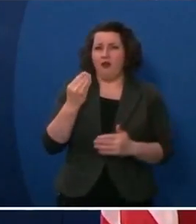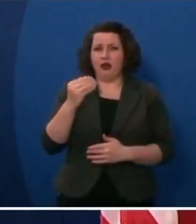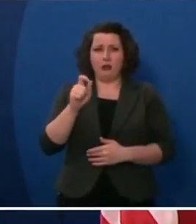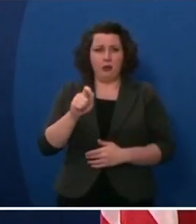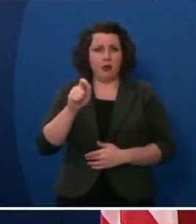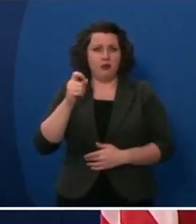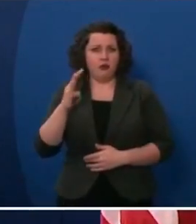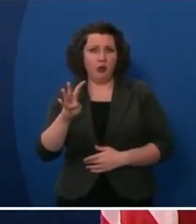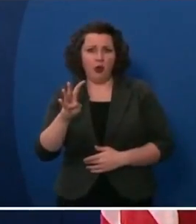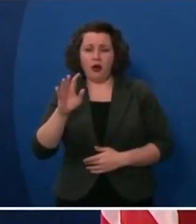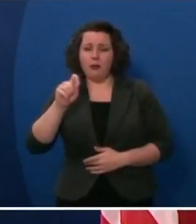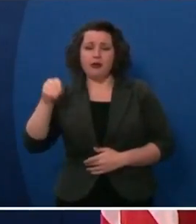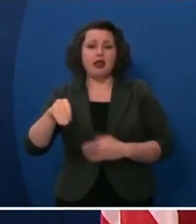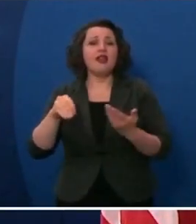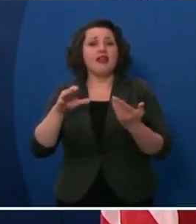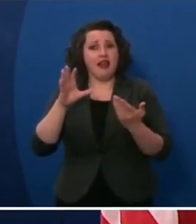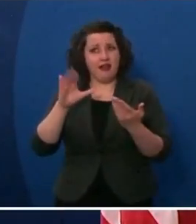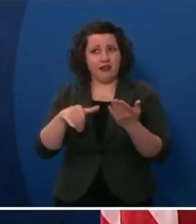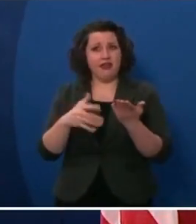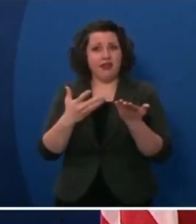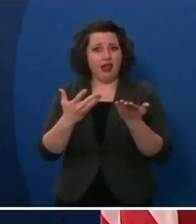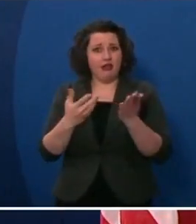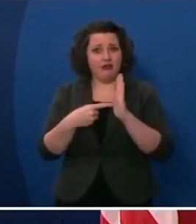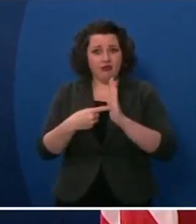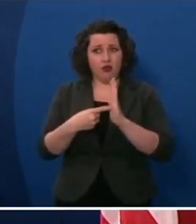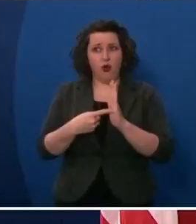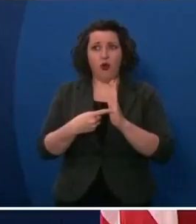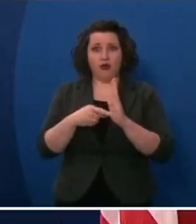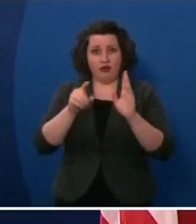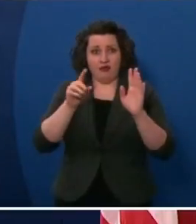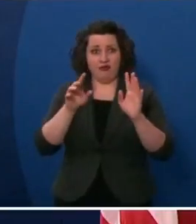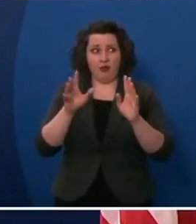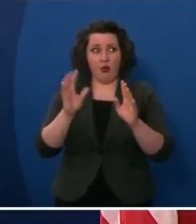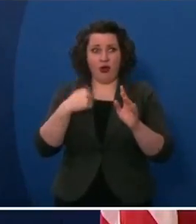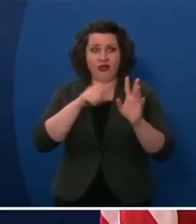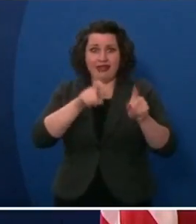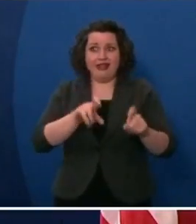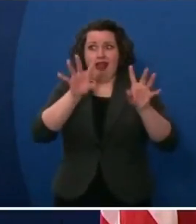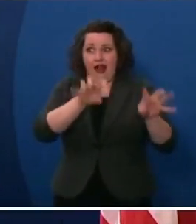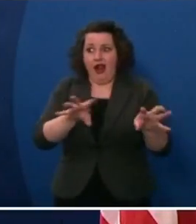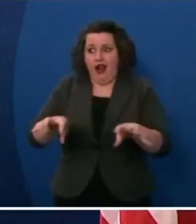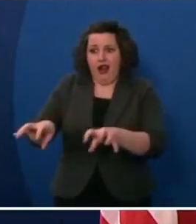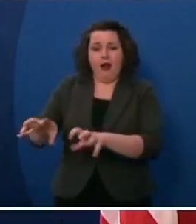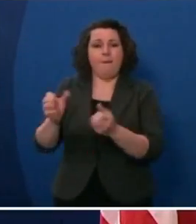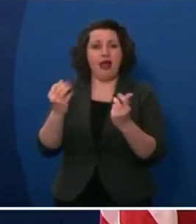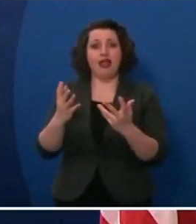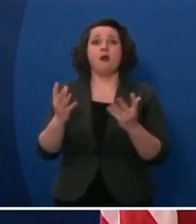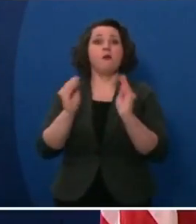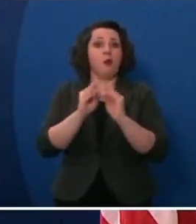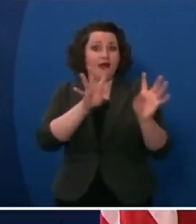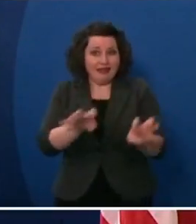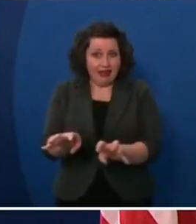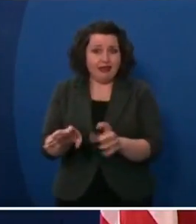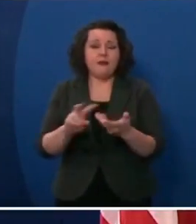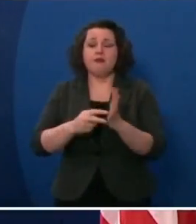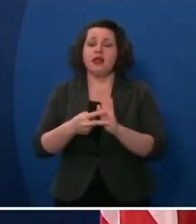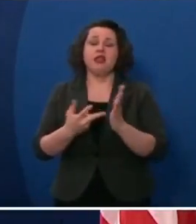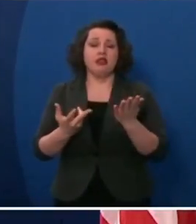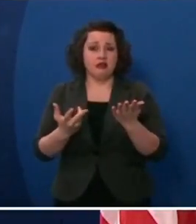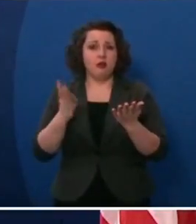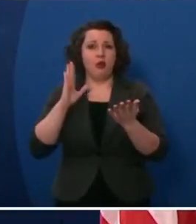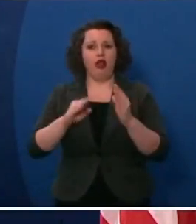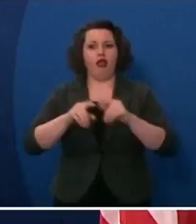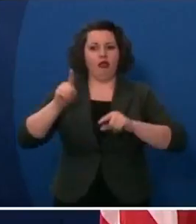and that is really kind of a reflection of the testing that we're able to do. So, I mean, you know, the more that we test, that is going to